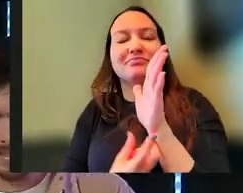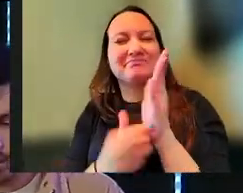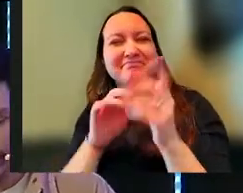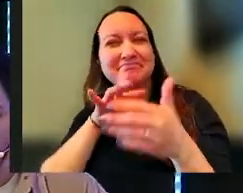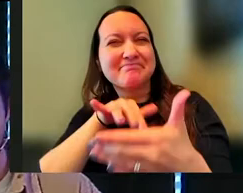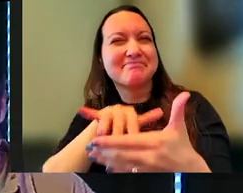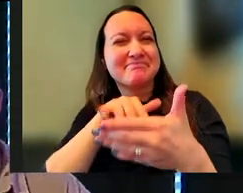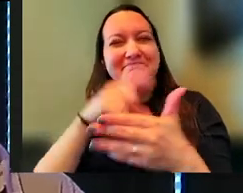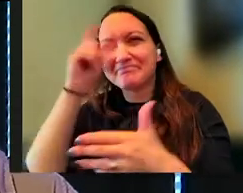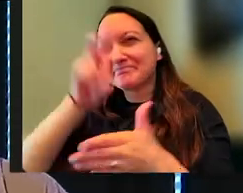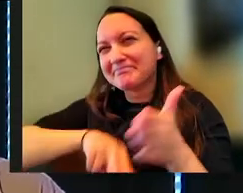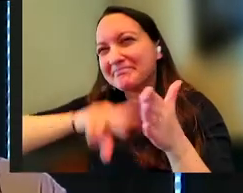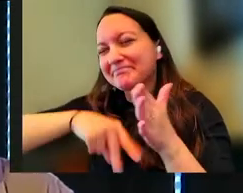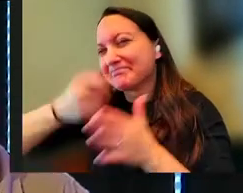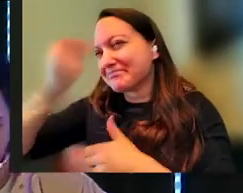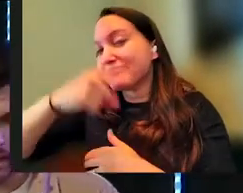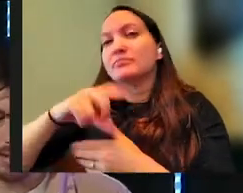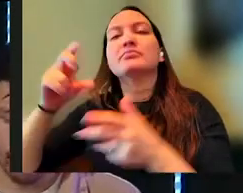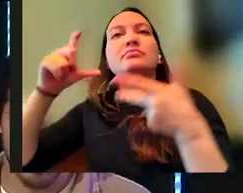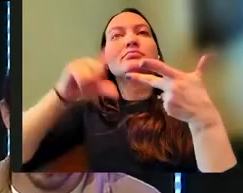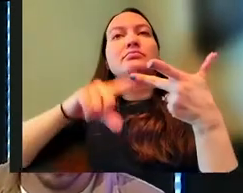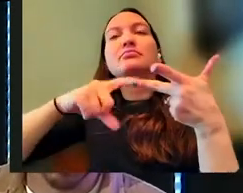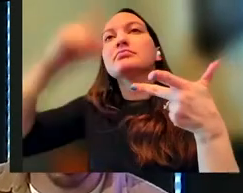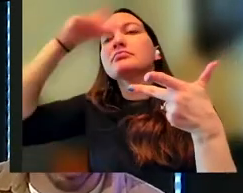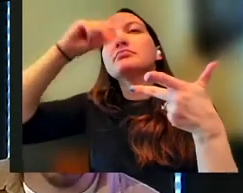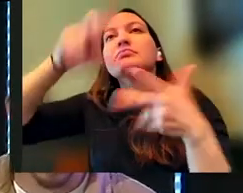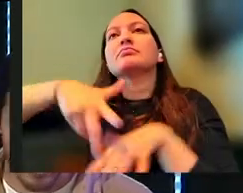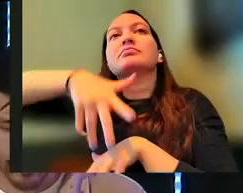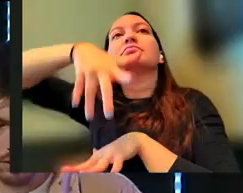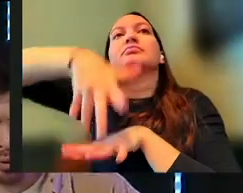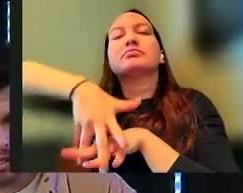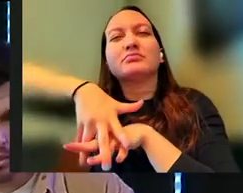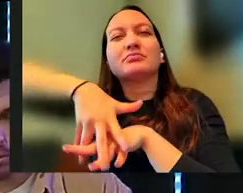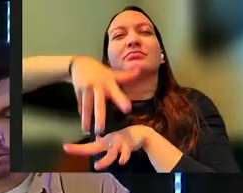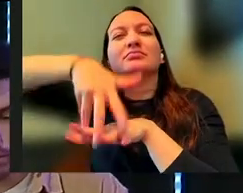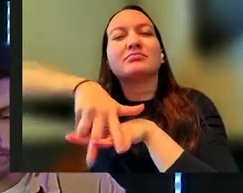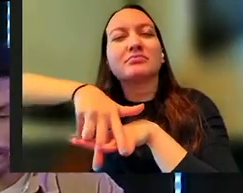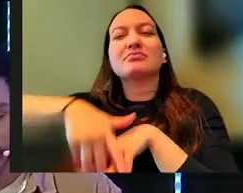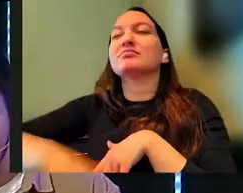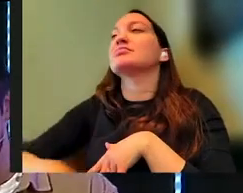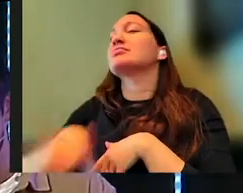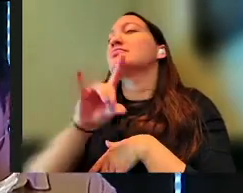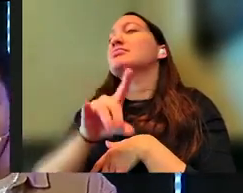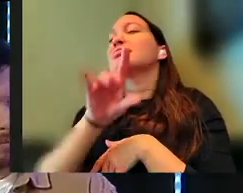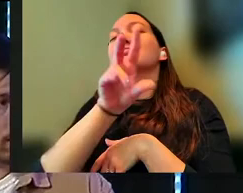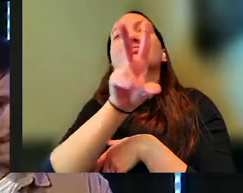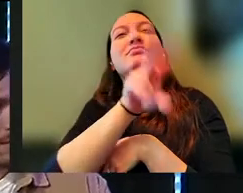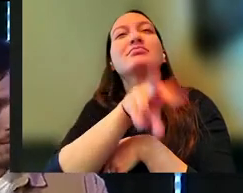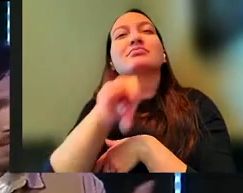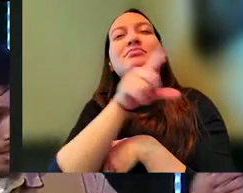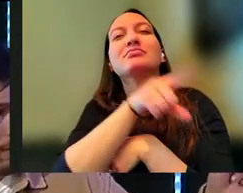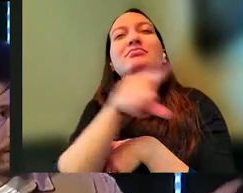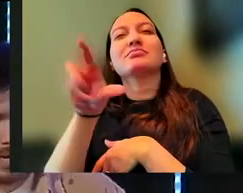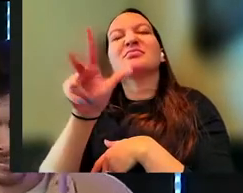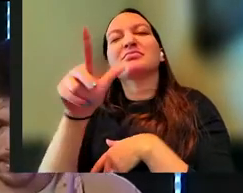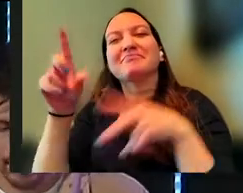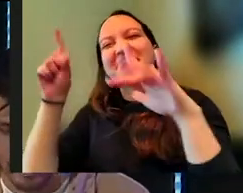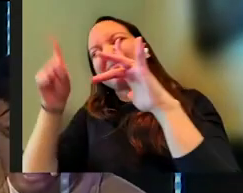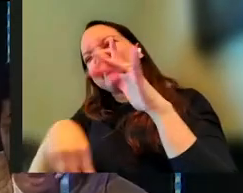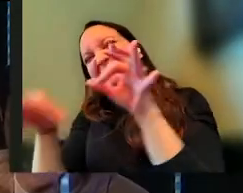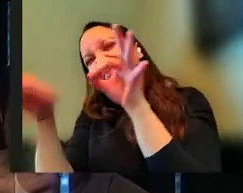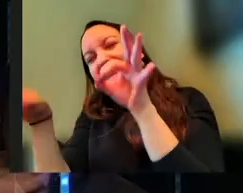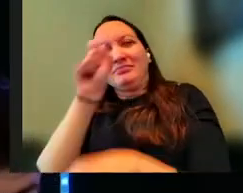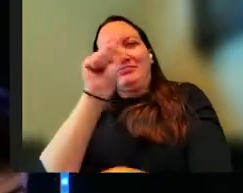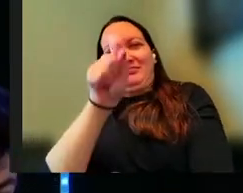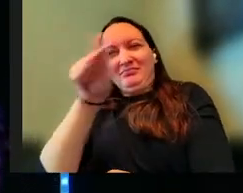idea right here. Wisdom is immersed, okay? So Proverbs 8, 22 through 23, and then we're going to skip. You'll see there's going to be the dots